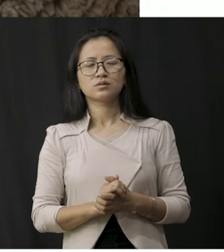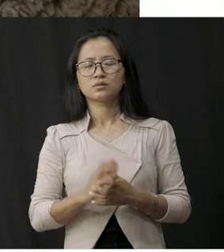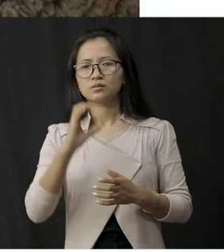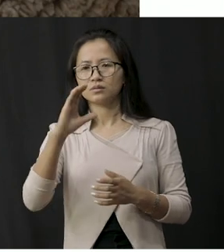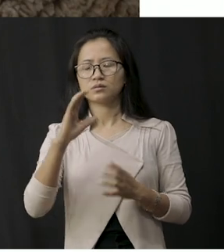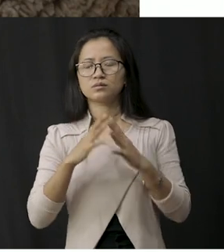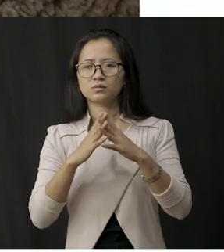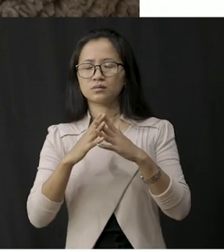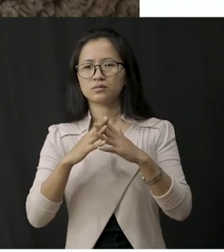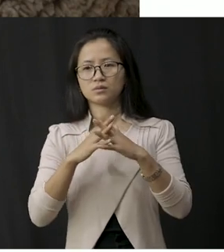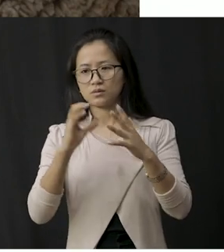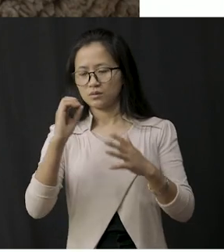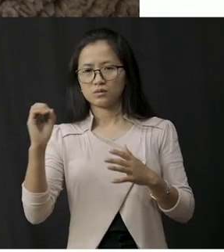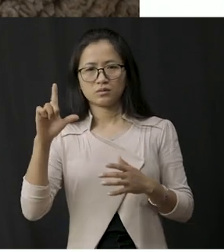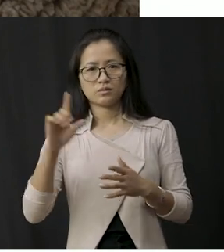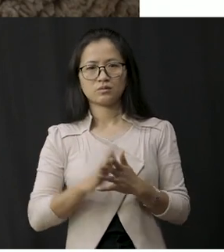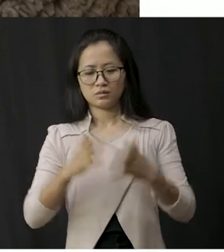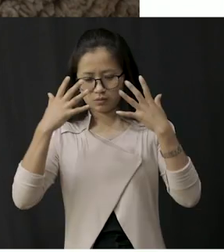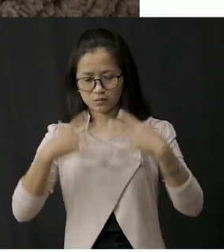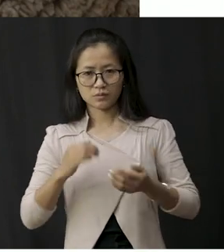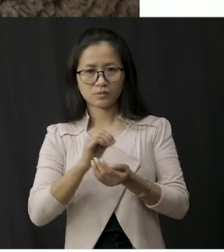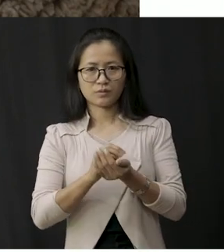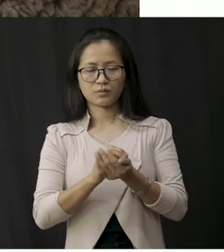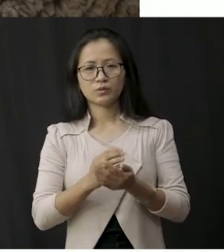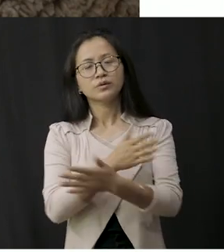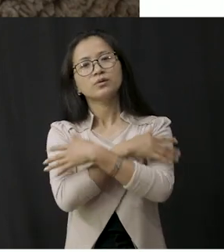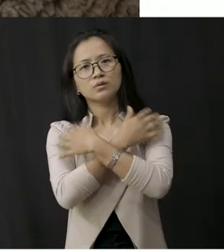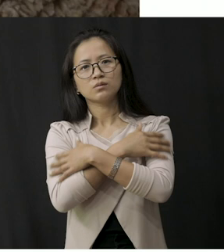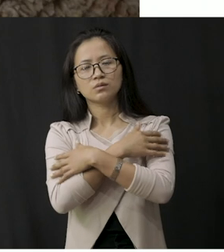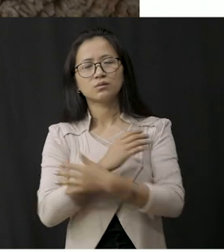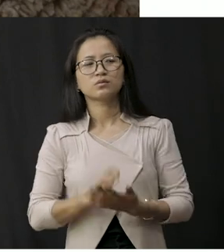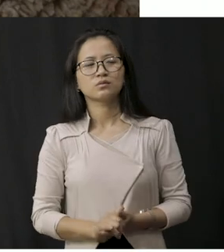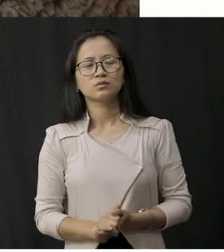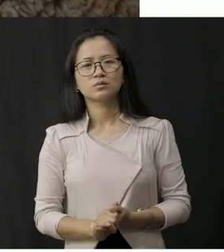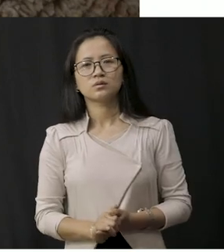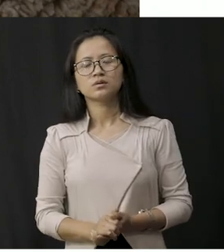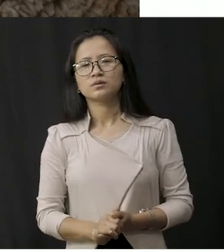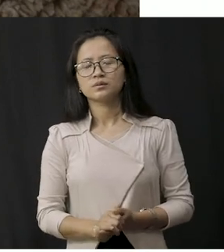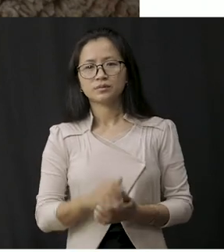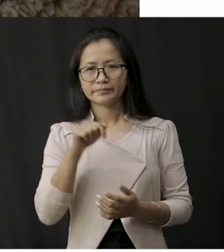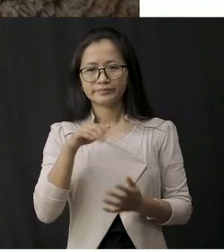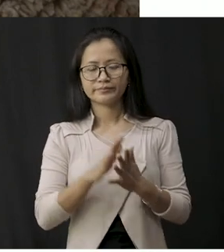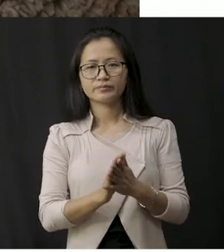wool is a fabric that keeps our body warm and students this wool is obtained from